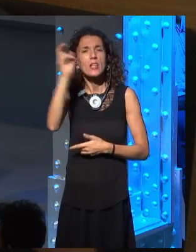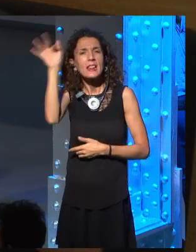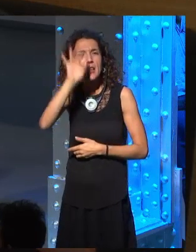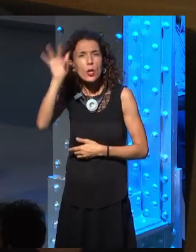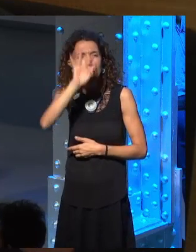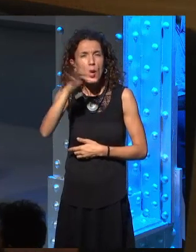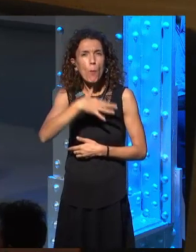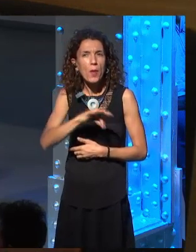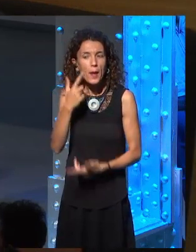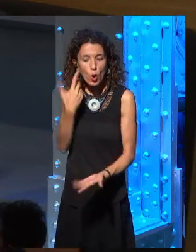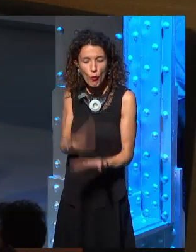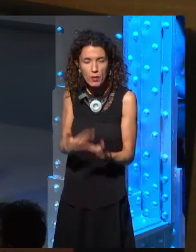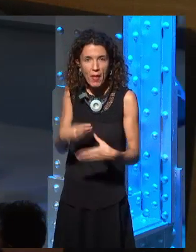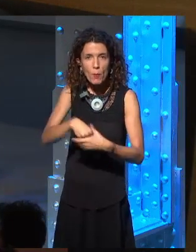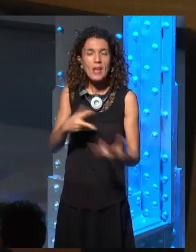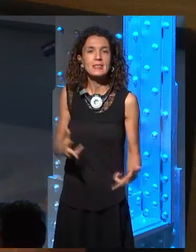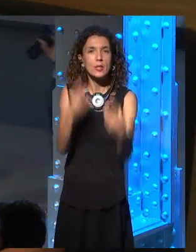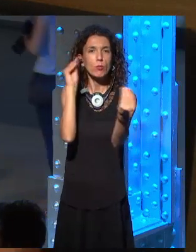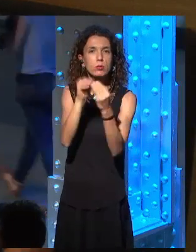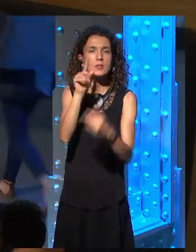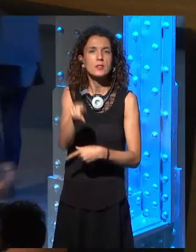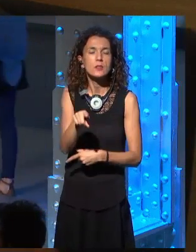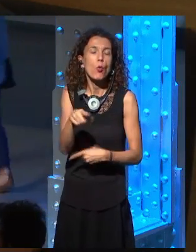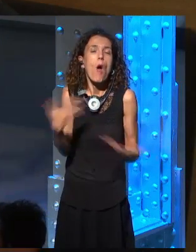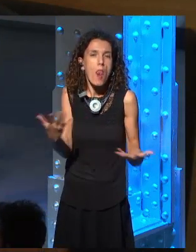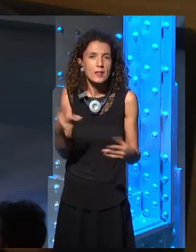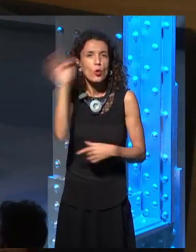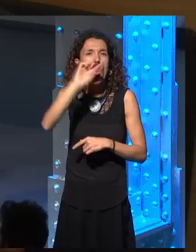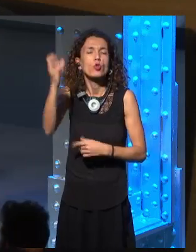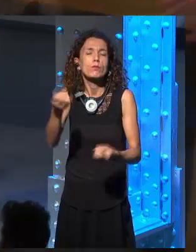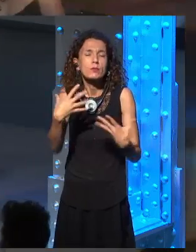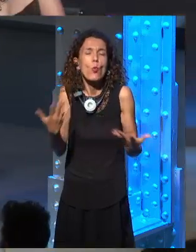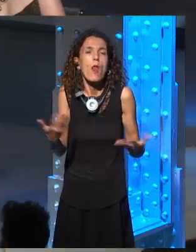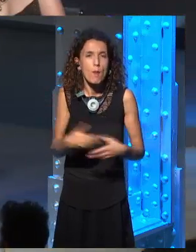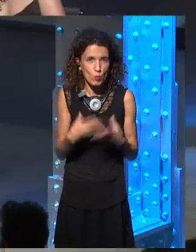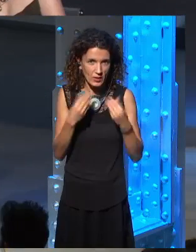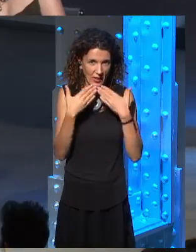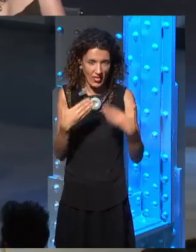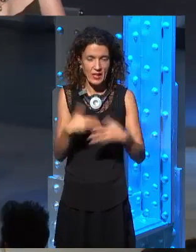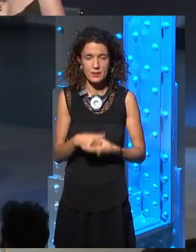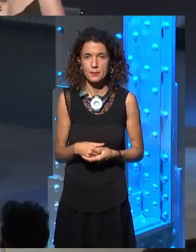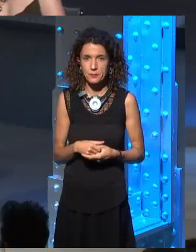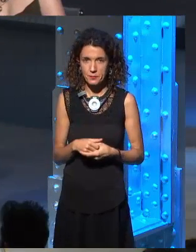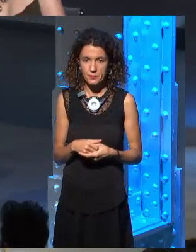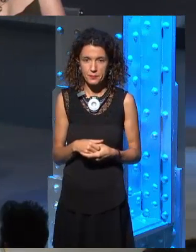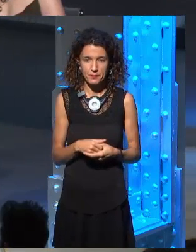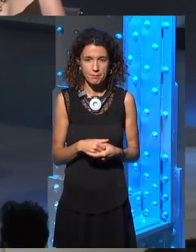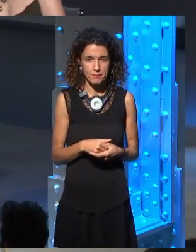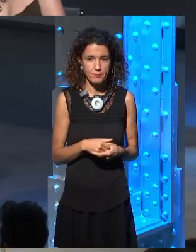John's, uh, parents of yours, do you think could be confirmed with the TV series?